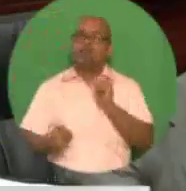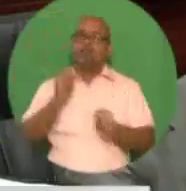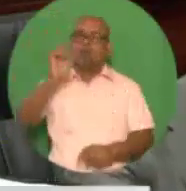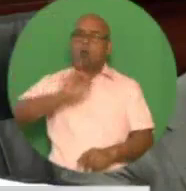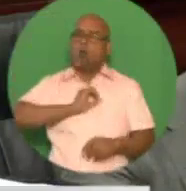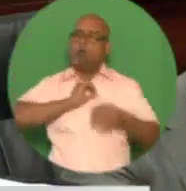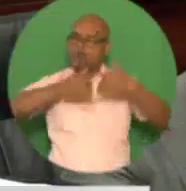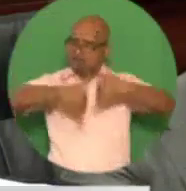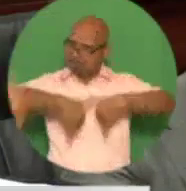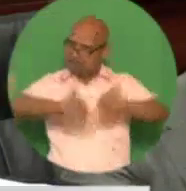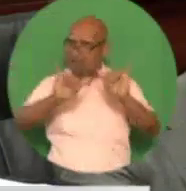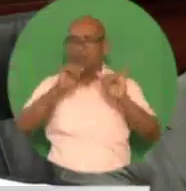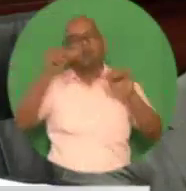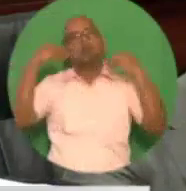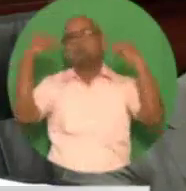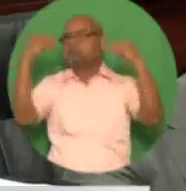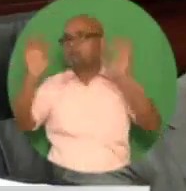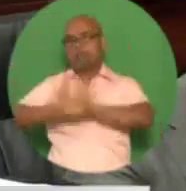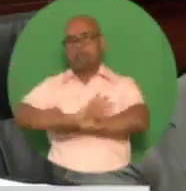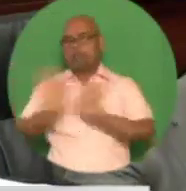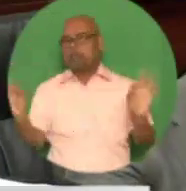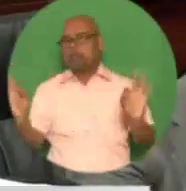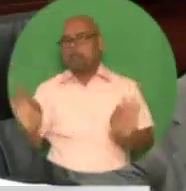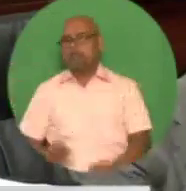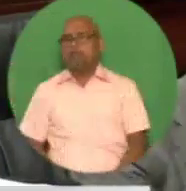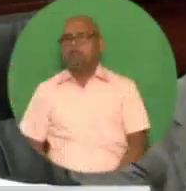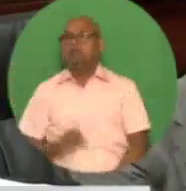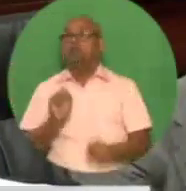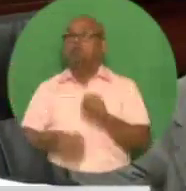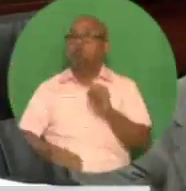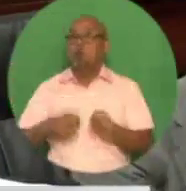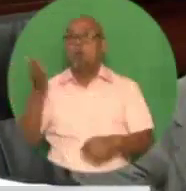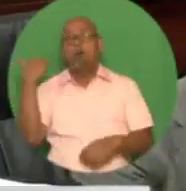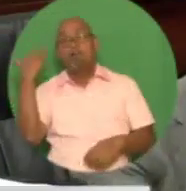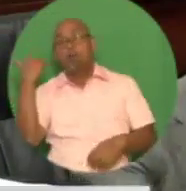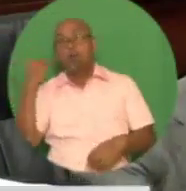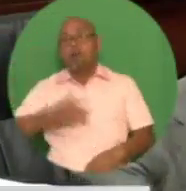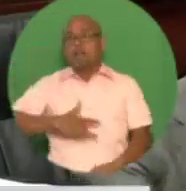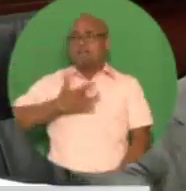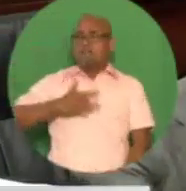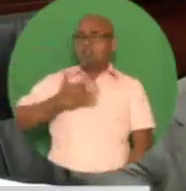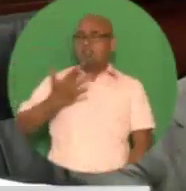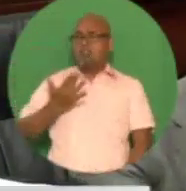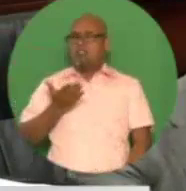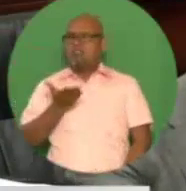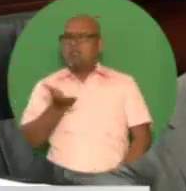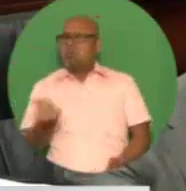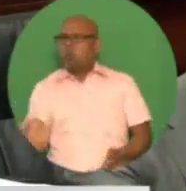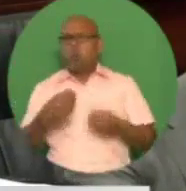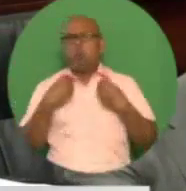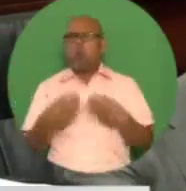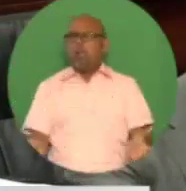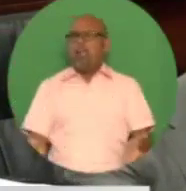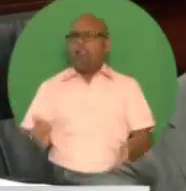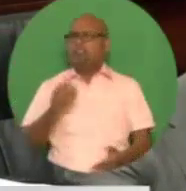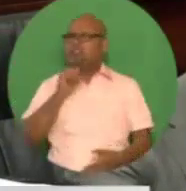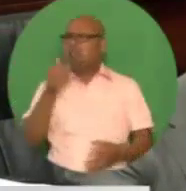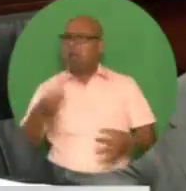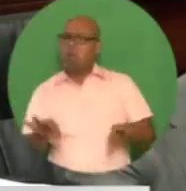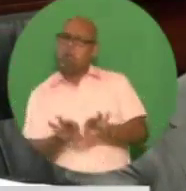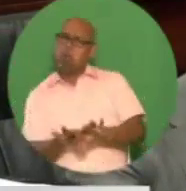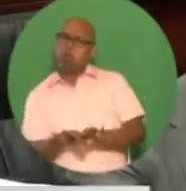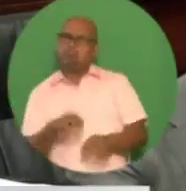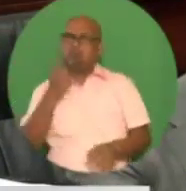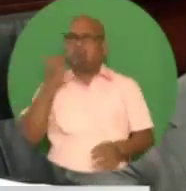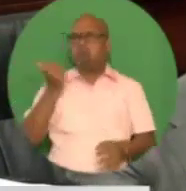In summary, despite the negativity of the cynics, of which we as a country have quite a few, the NIF was a resounding